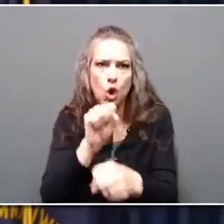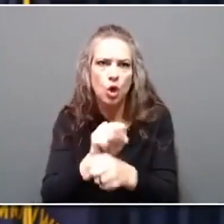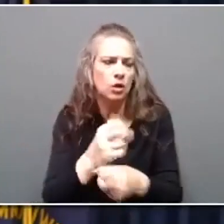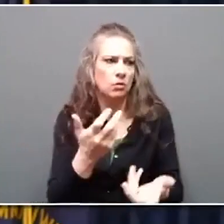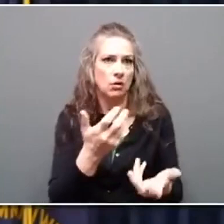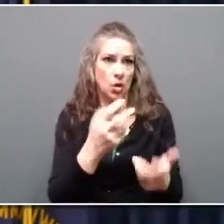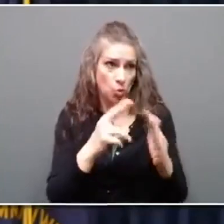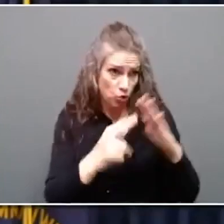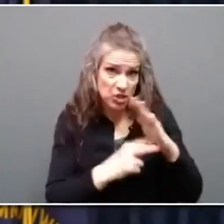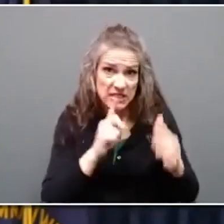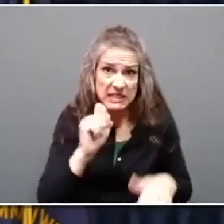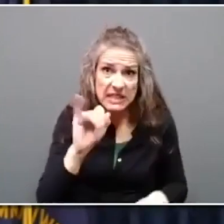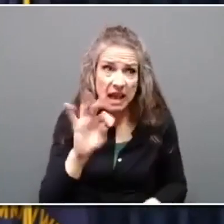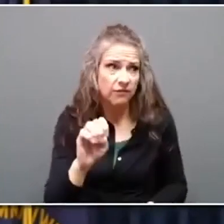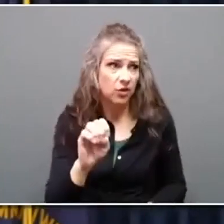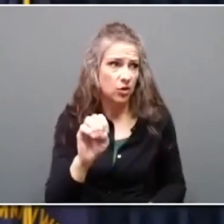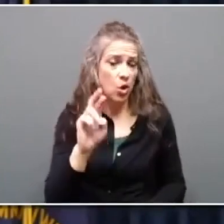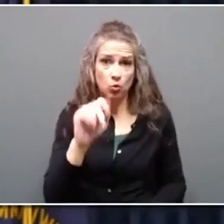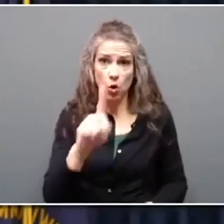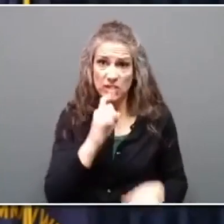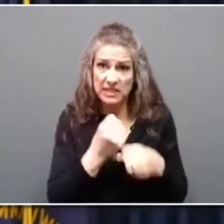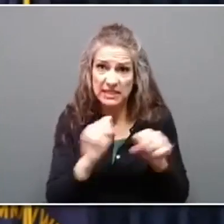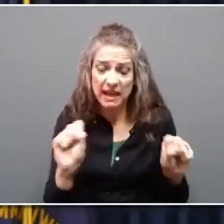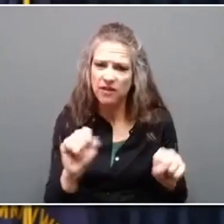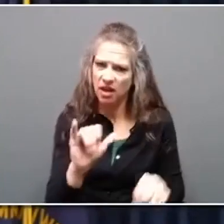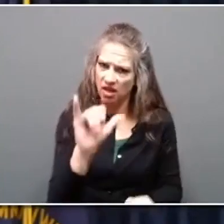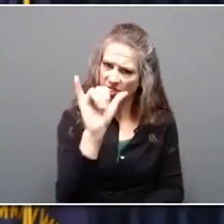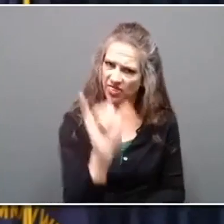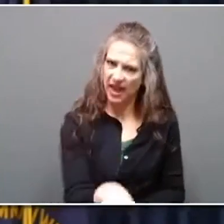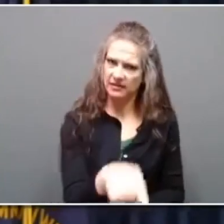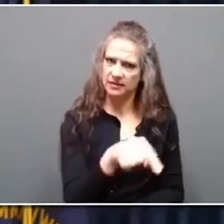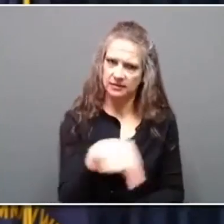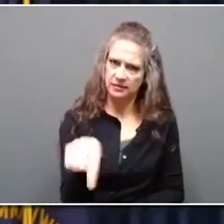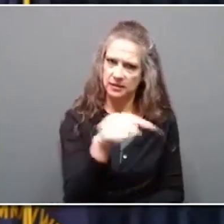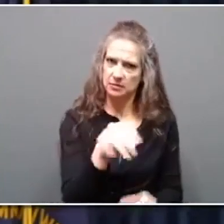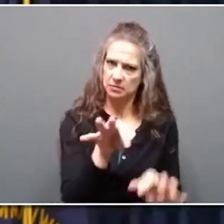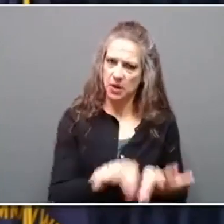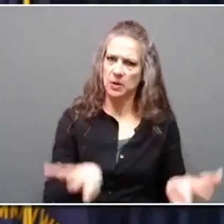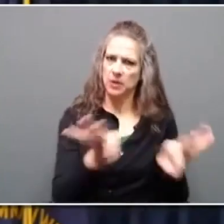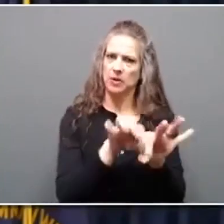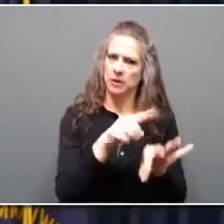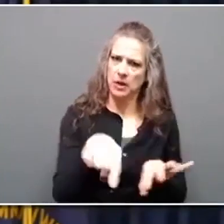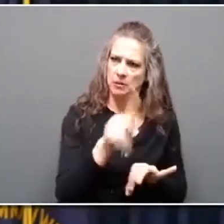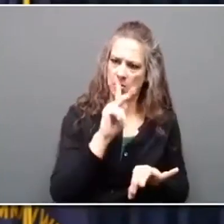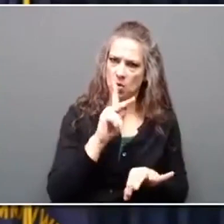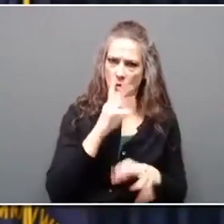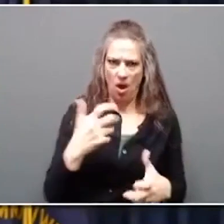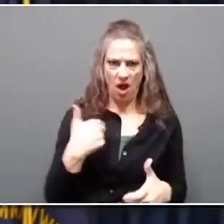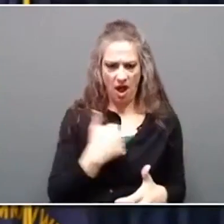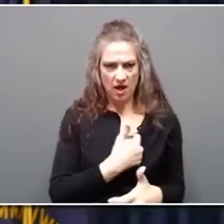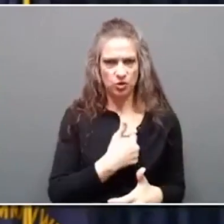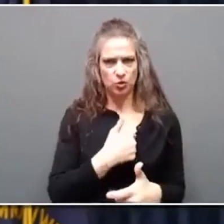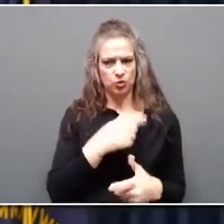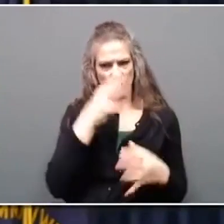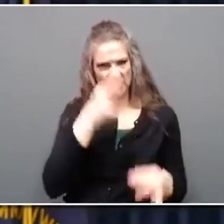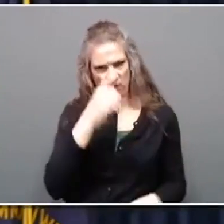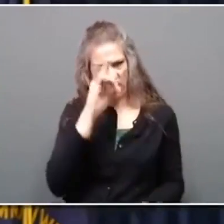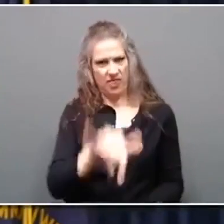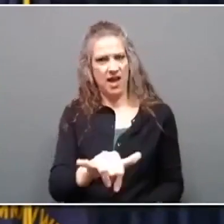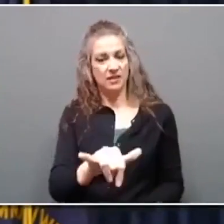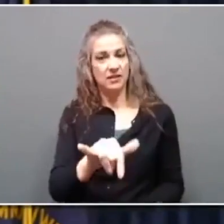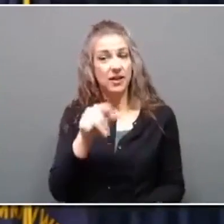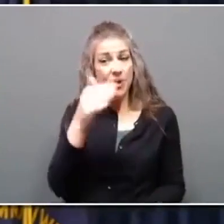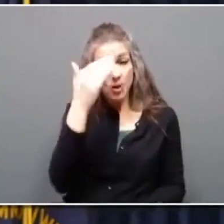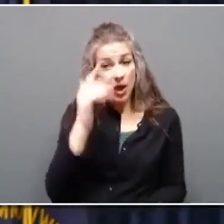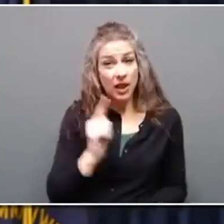This is the work that the people of Kentucky want us to be doing each day. And remember, they have a limited amount of time under the